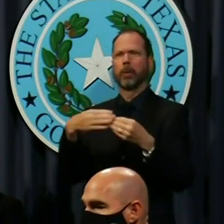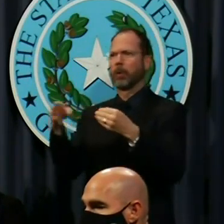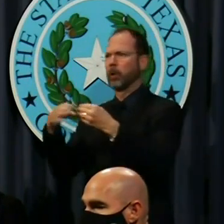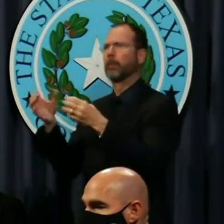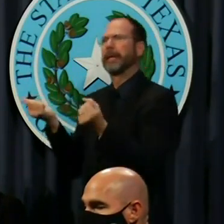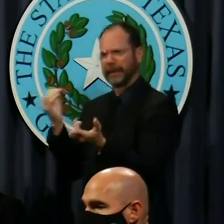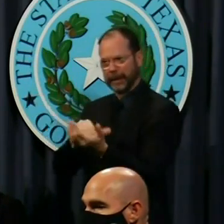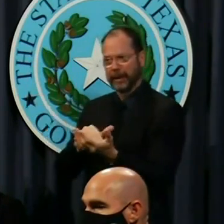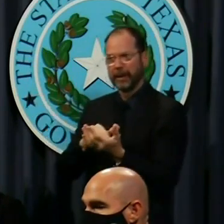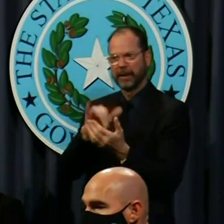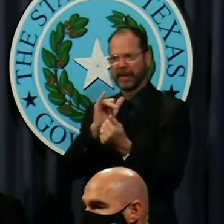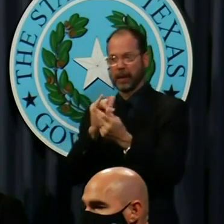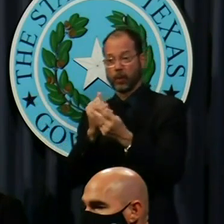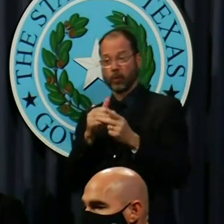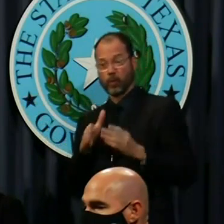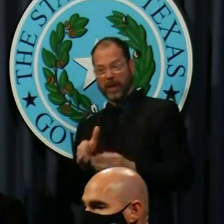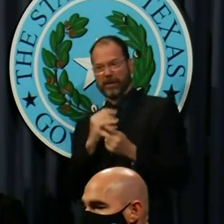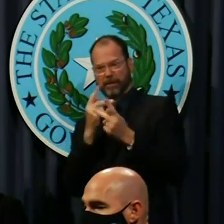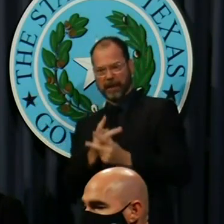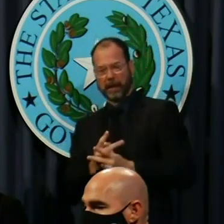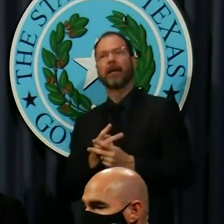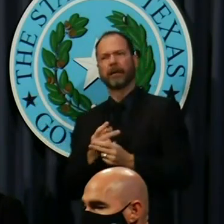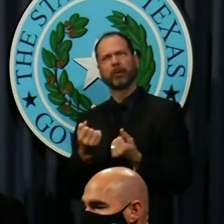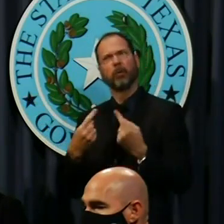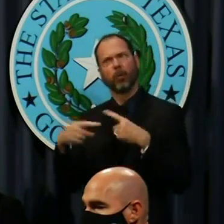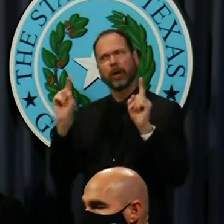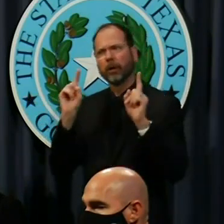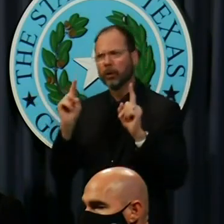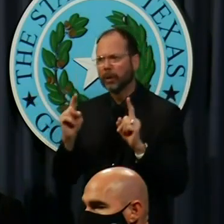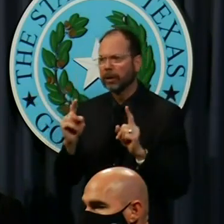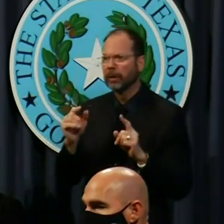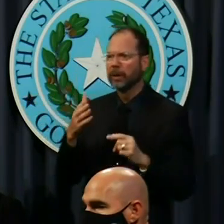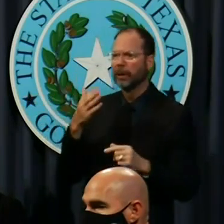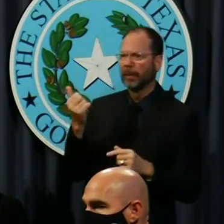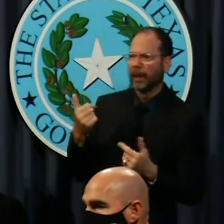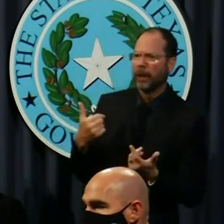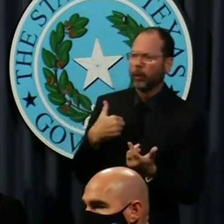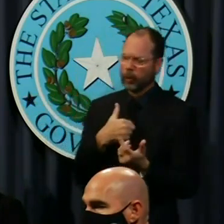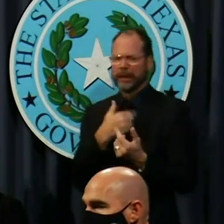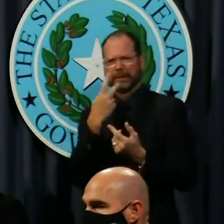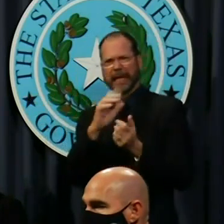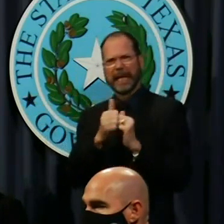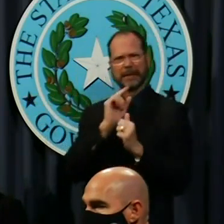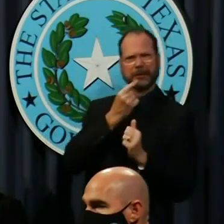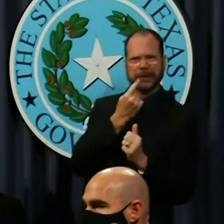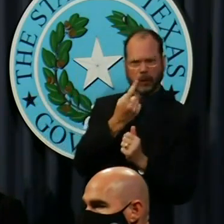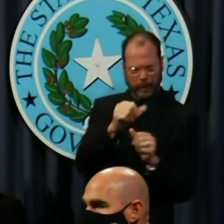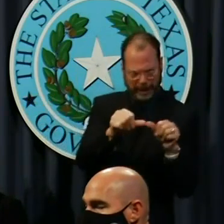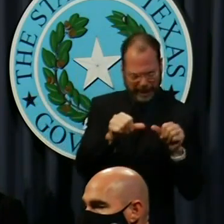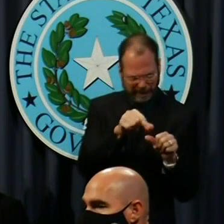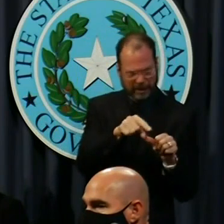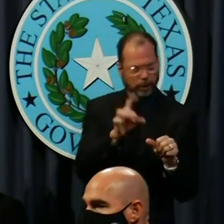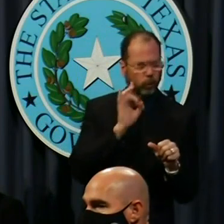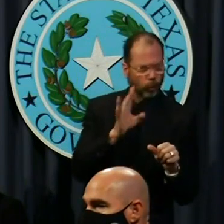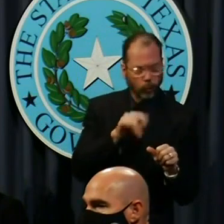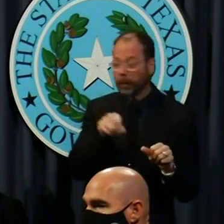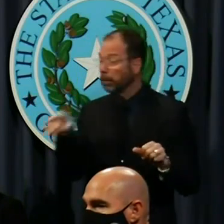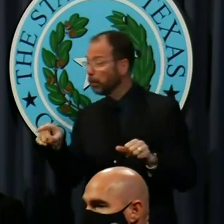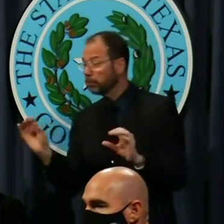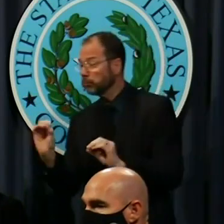This metric is particularly effective because it distinguishes the severity of COVID between one region of Texas from others.